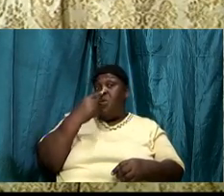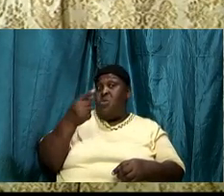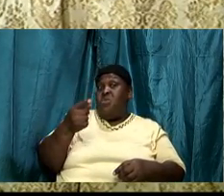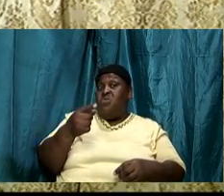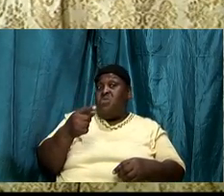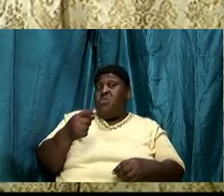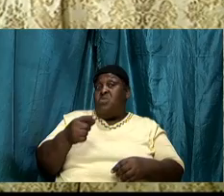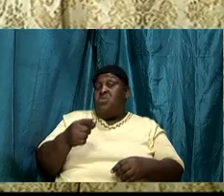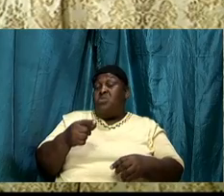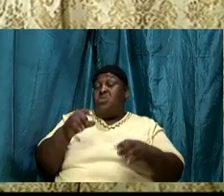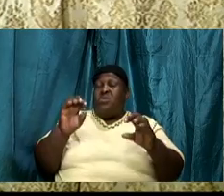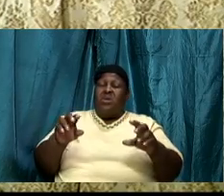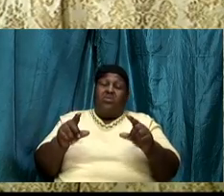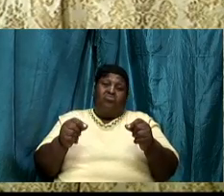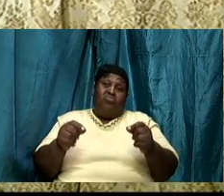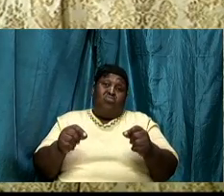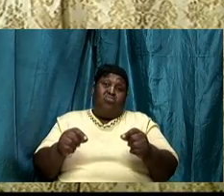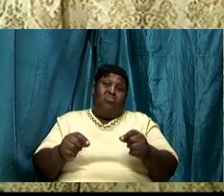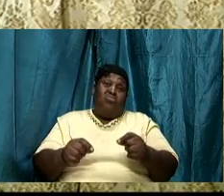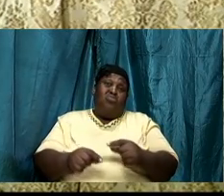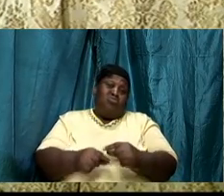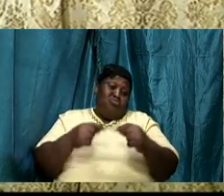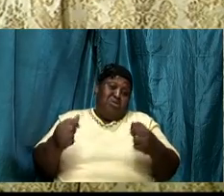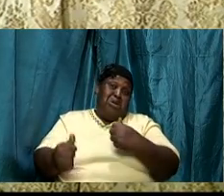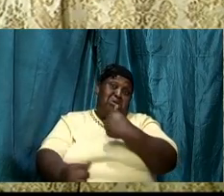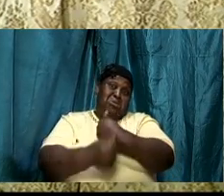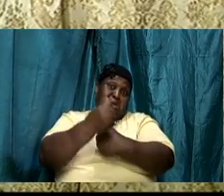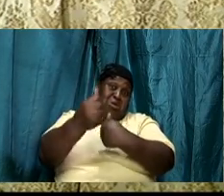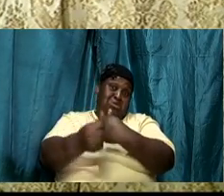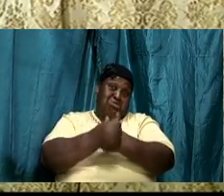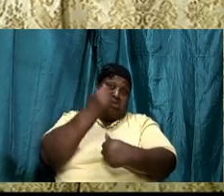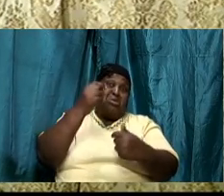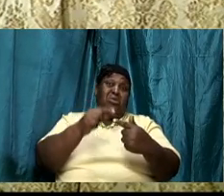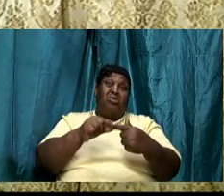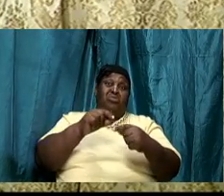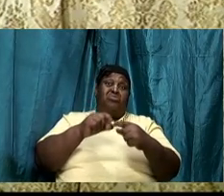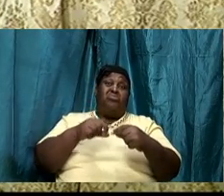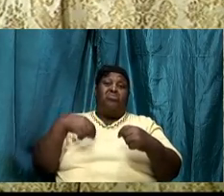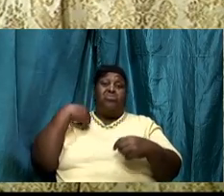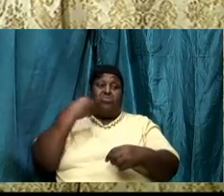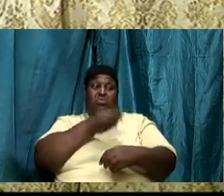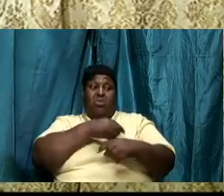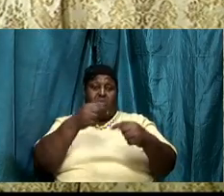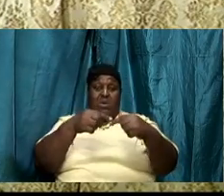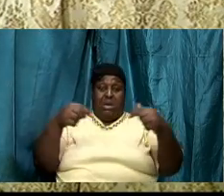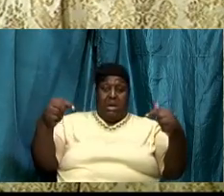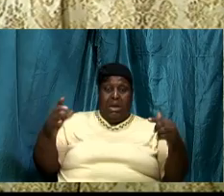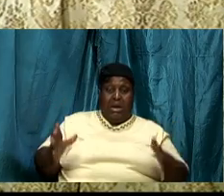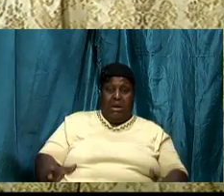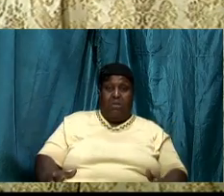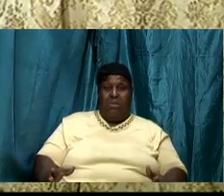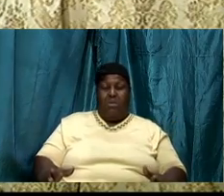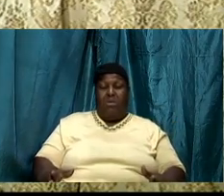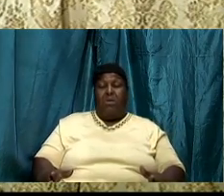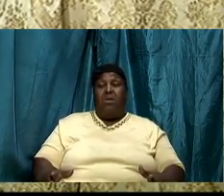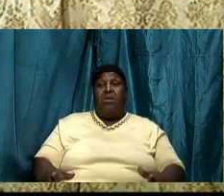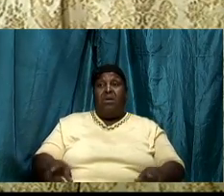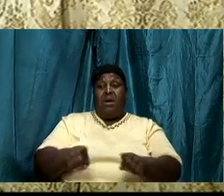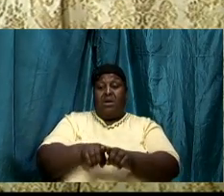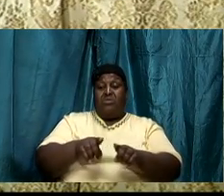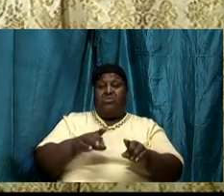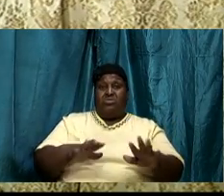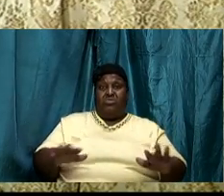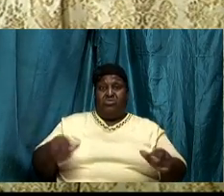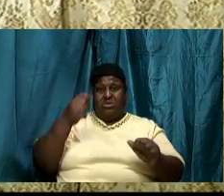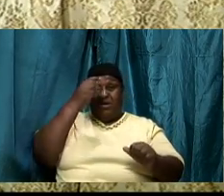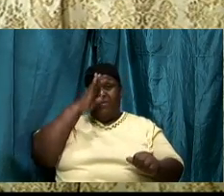it's a concept that I want us to grasp as children of God so that we can understand and we can